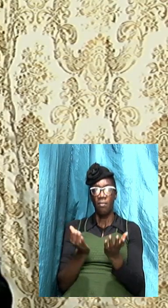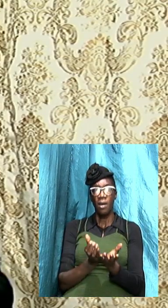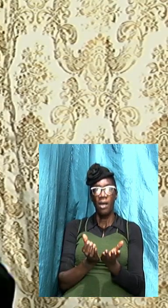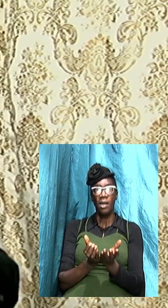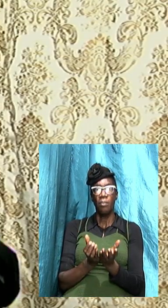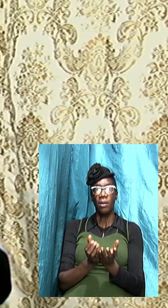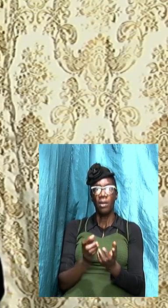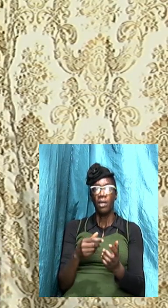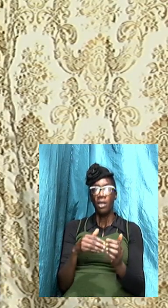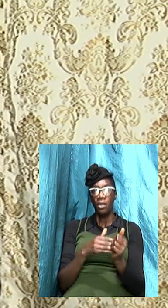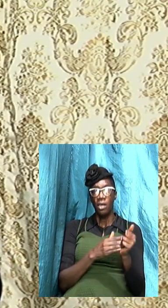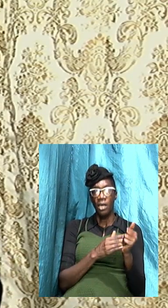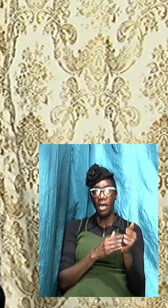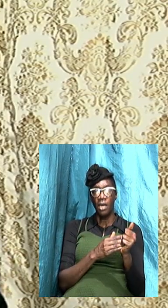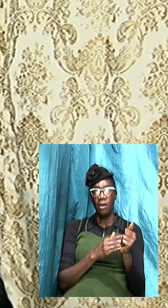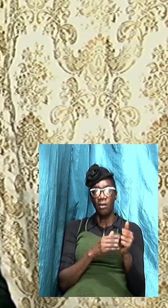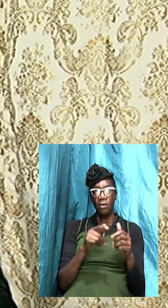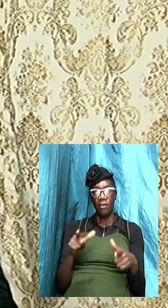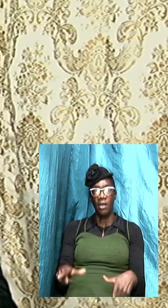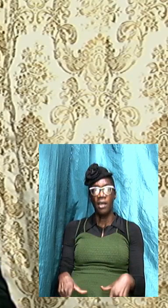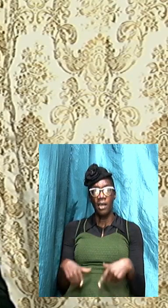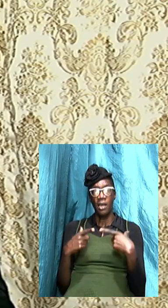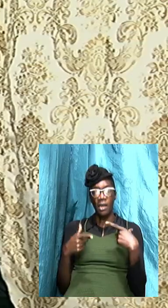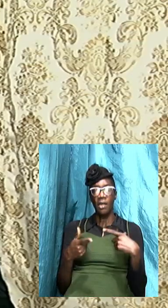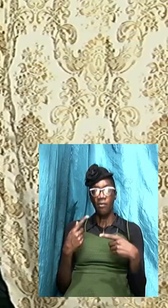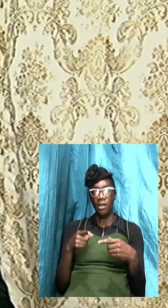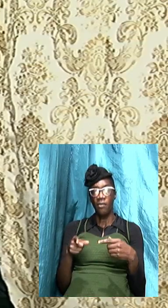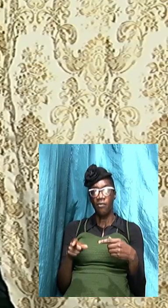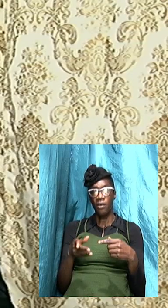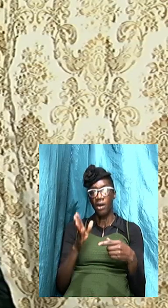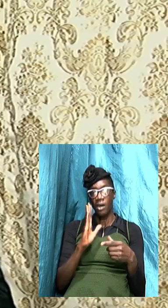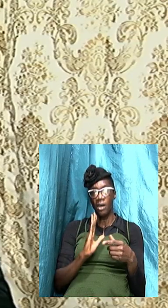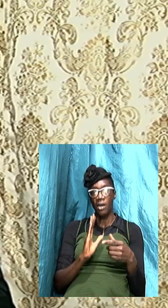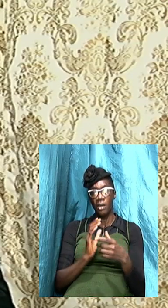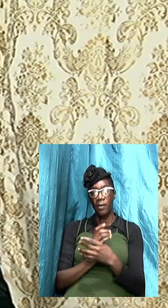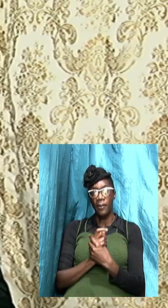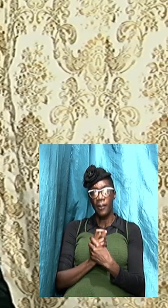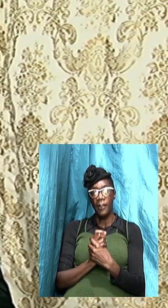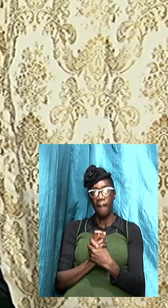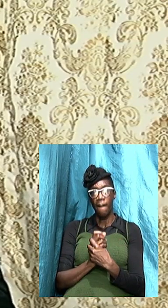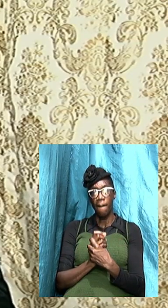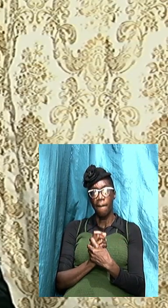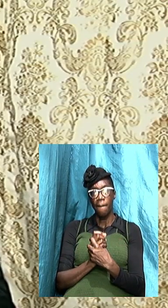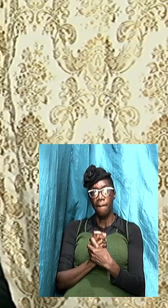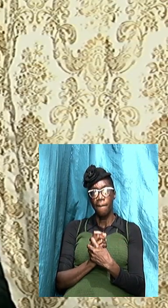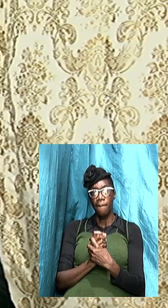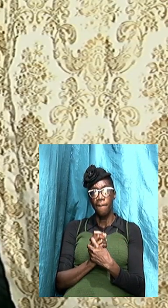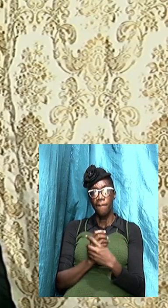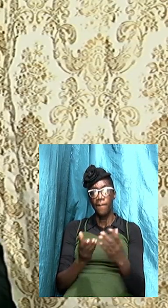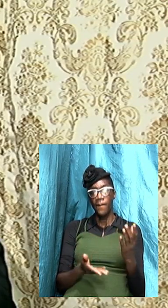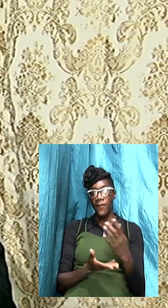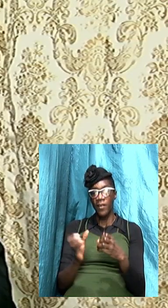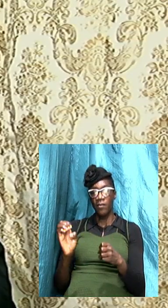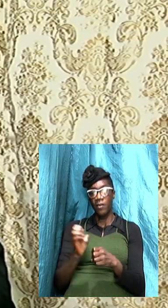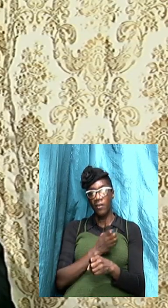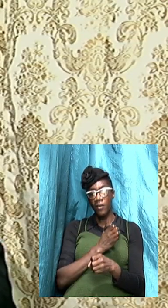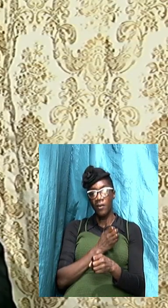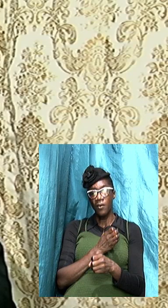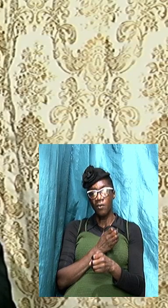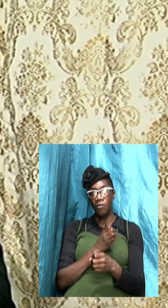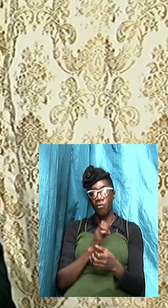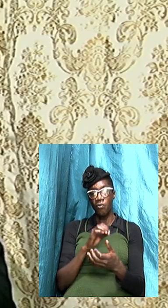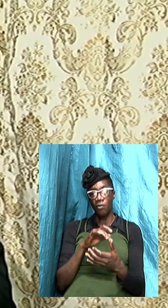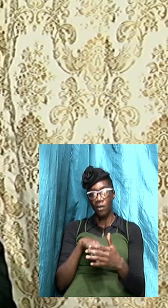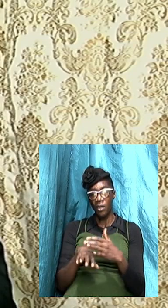to guide us in living for God there is enough in